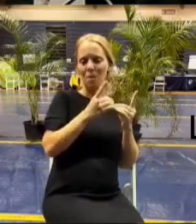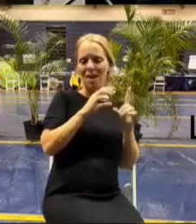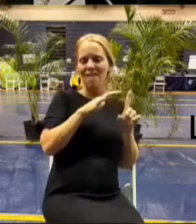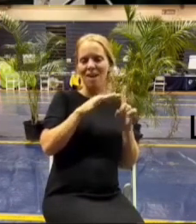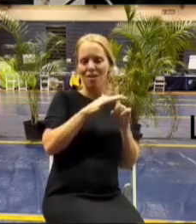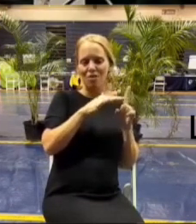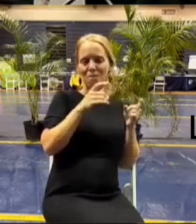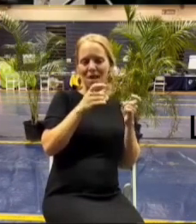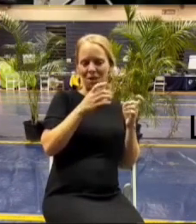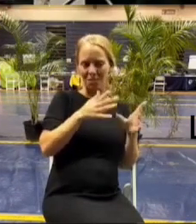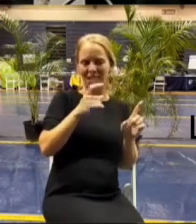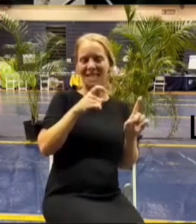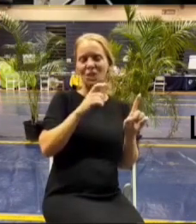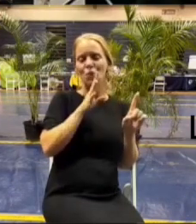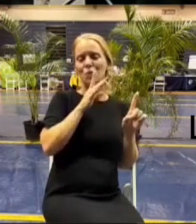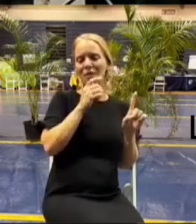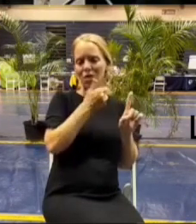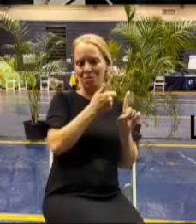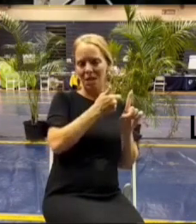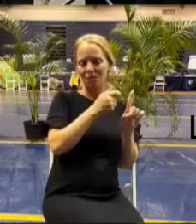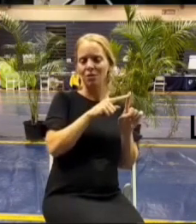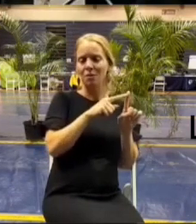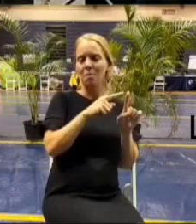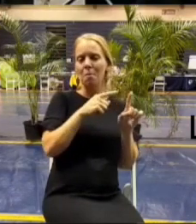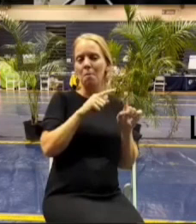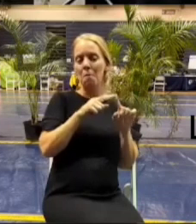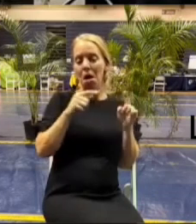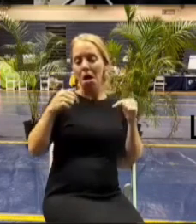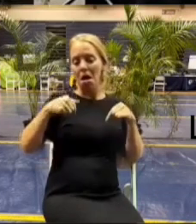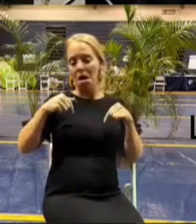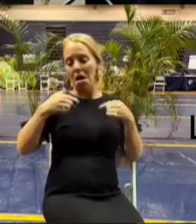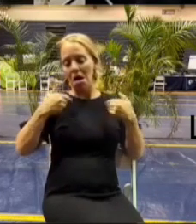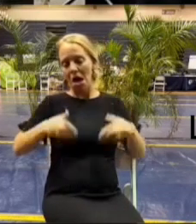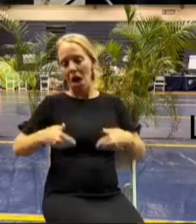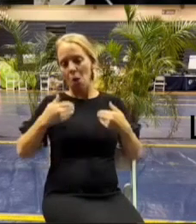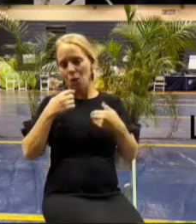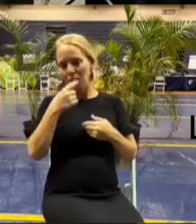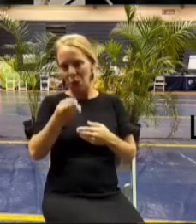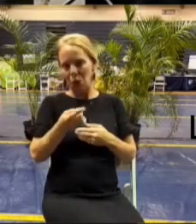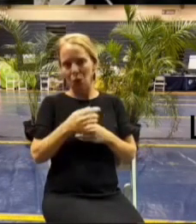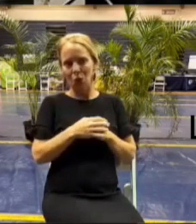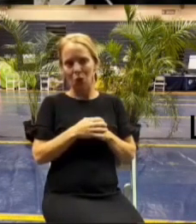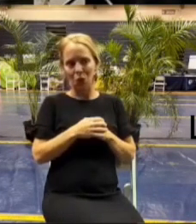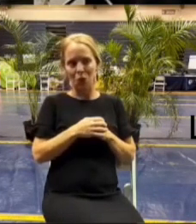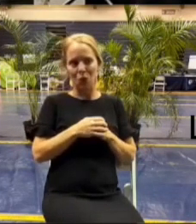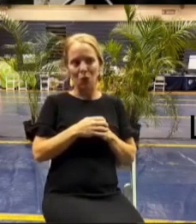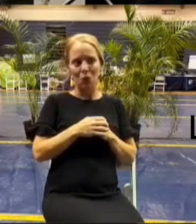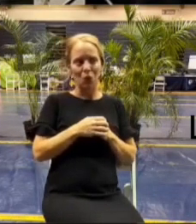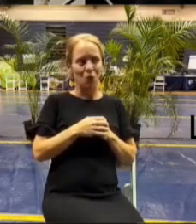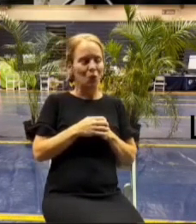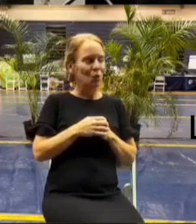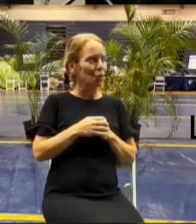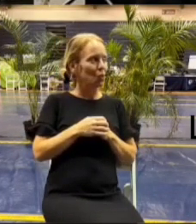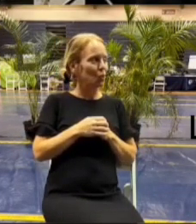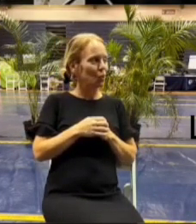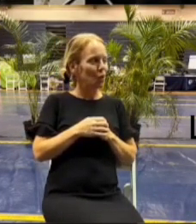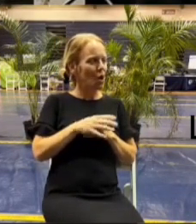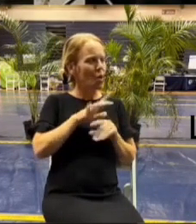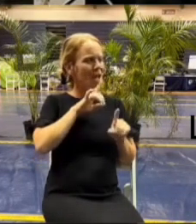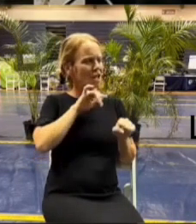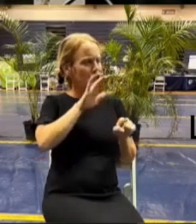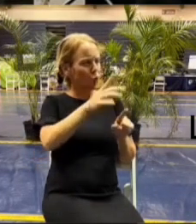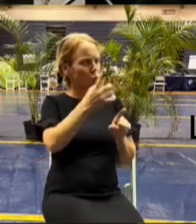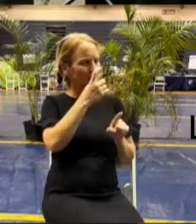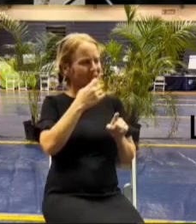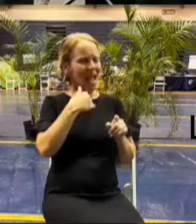for themselves i will just say though that uh the indications were as answering this gentleman's question as well but there are